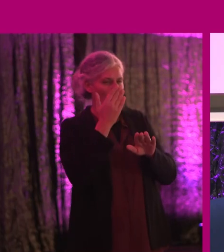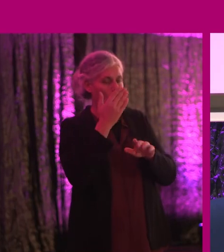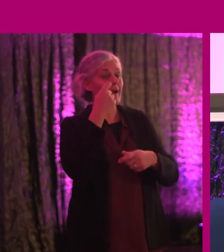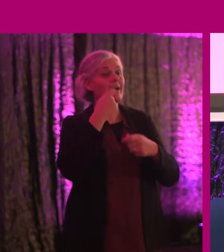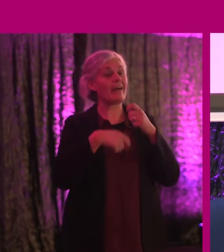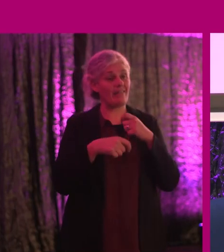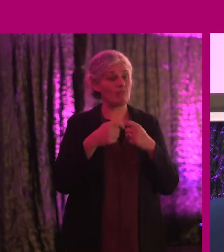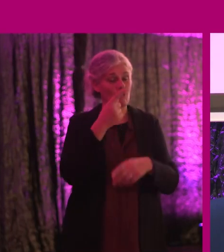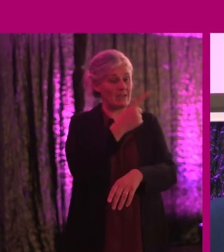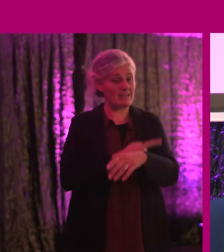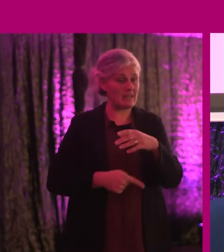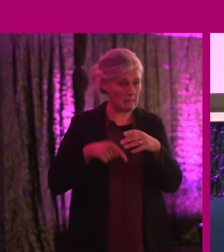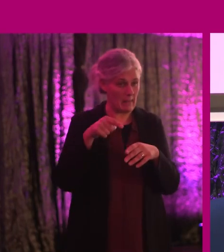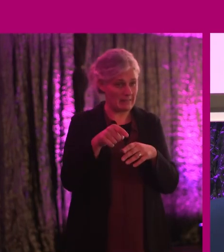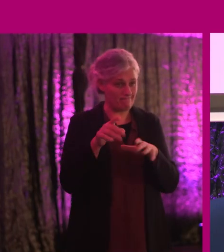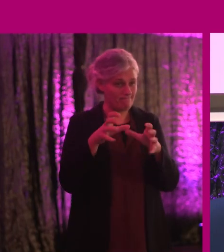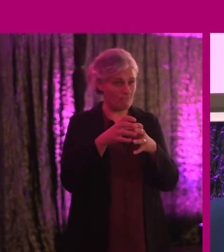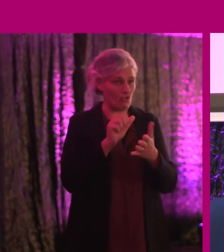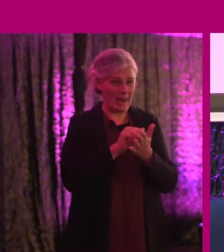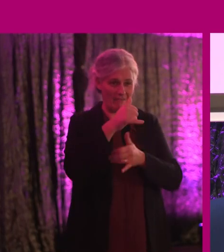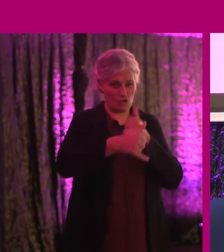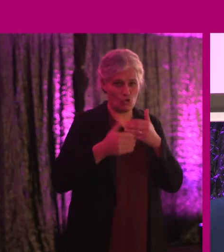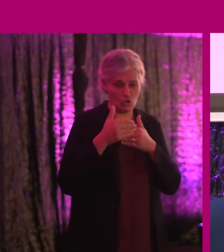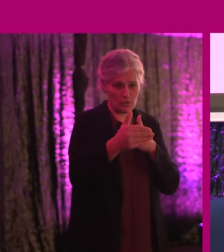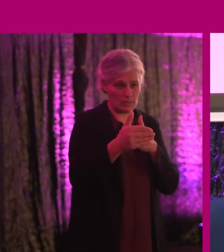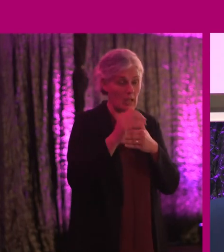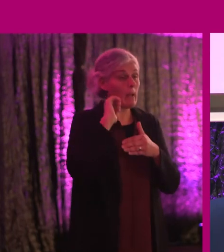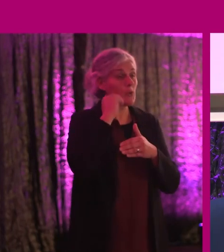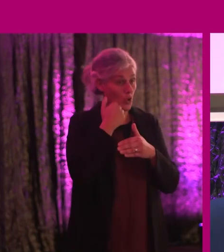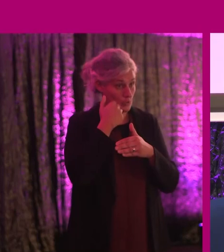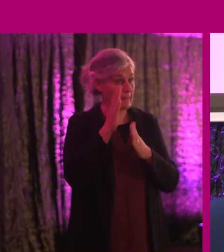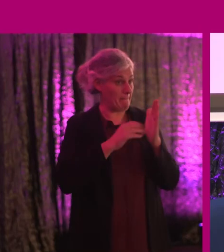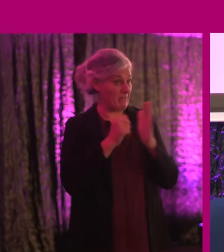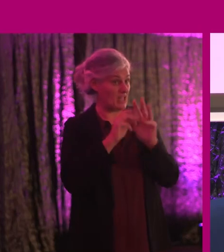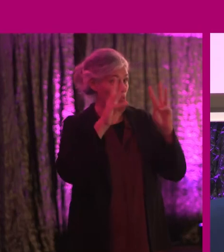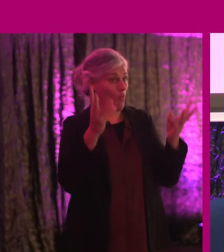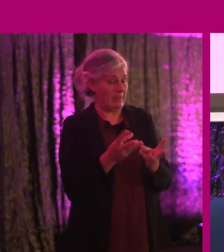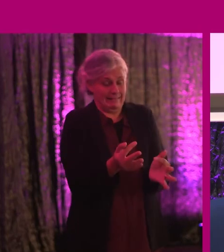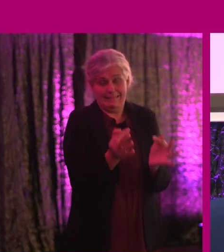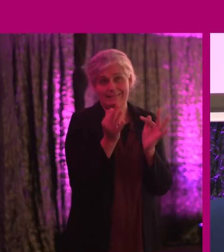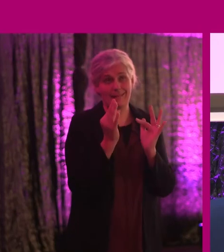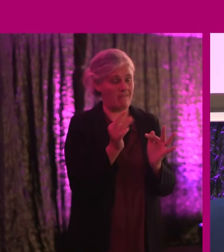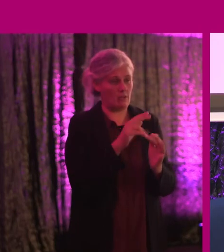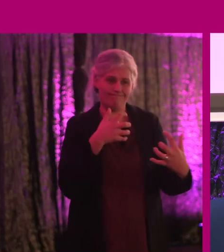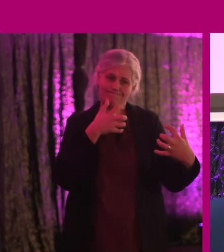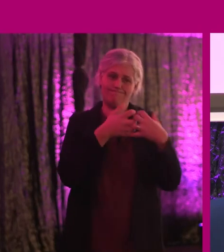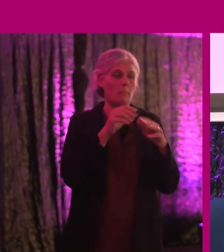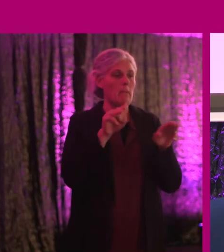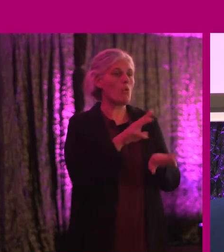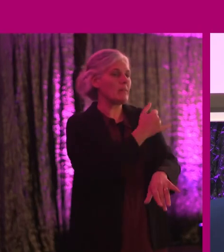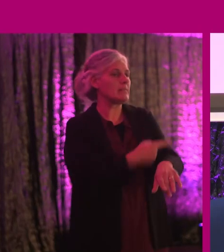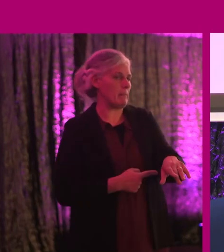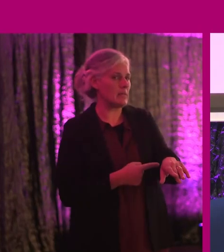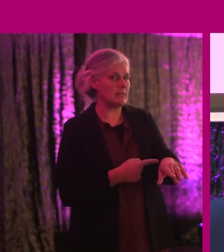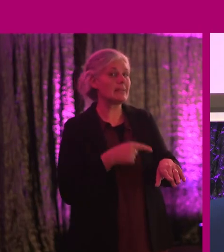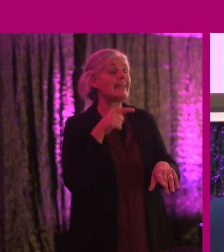disability closet for 11 years, because I knew the business world certainly wasn't designed for people with disabilities. And